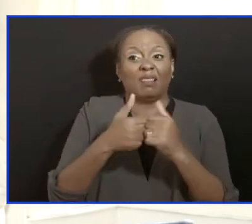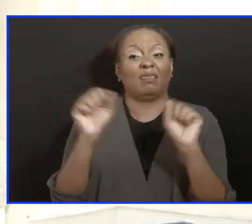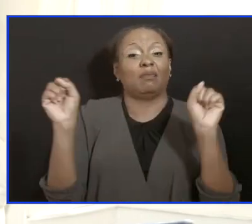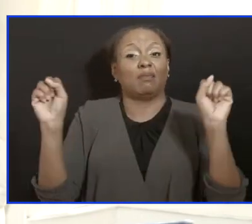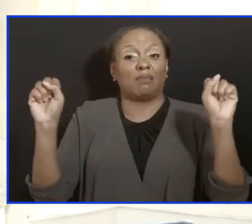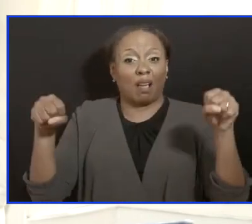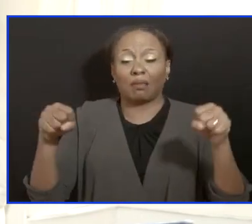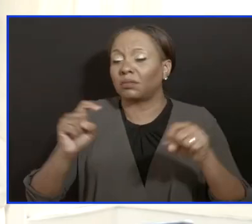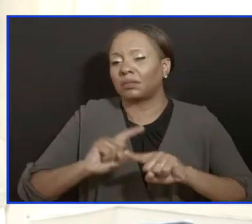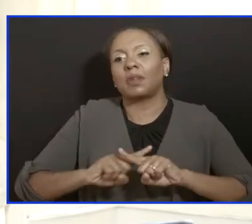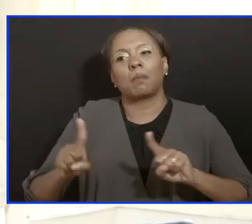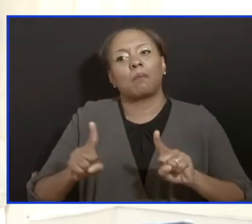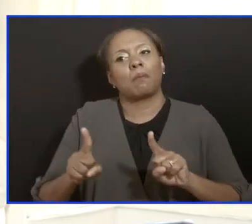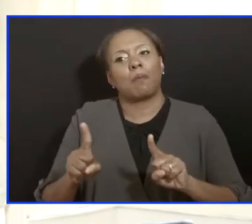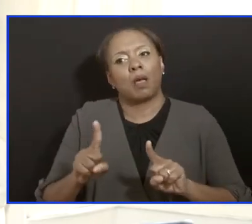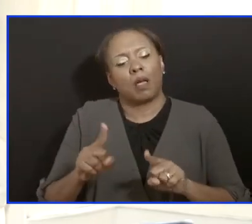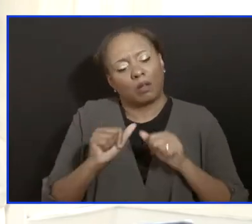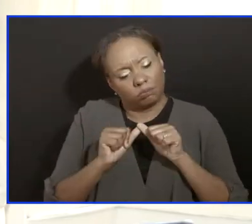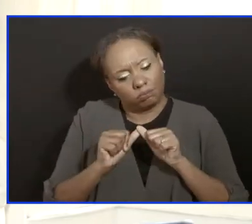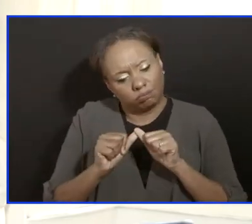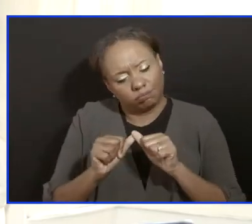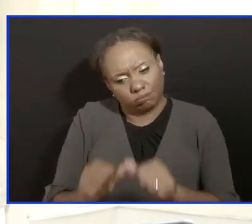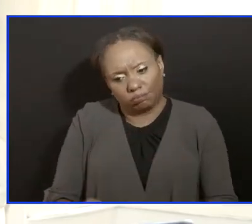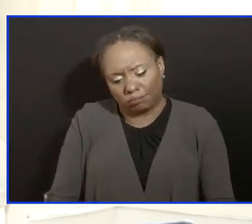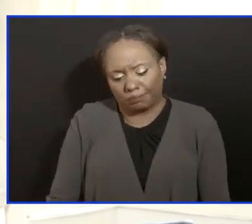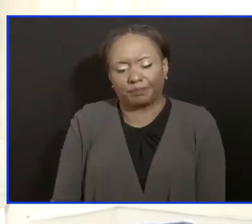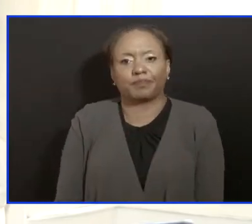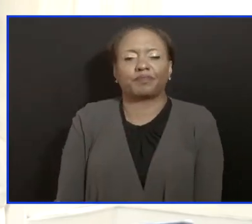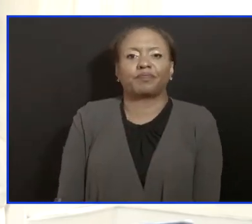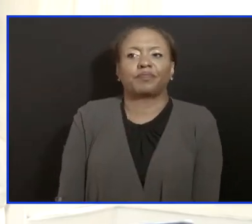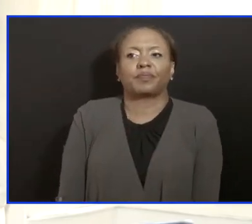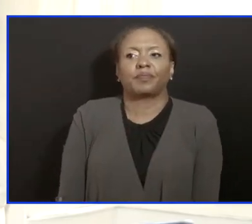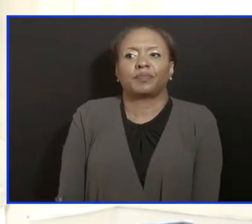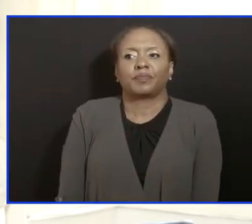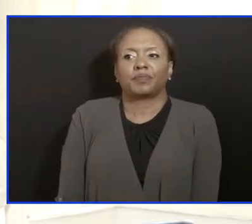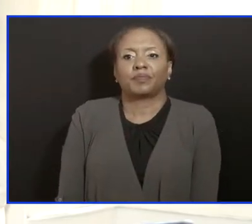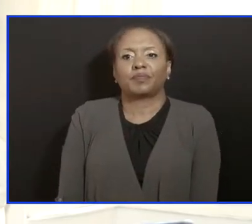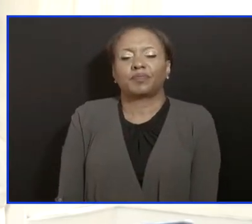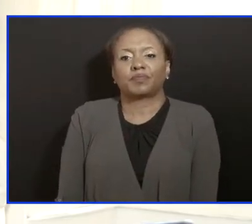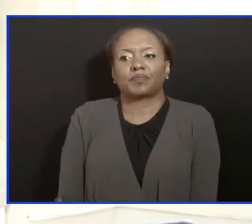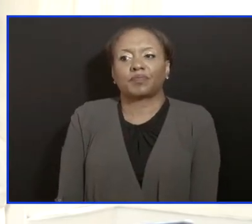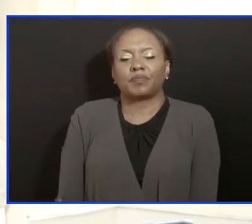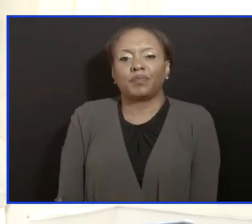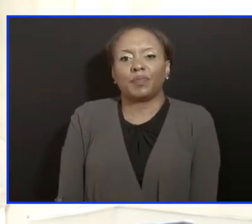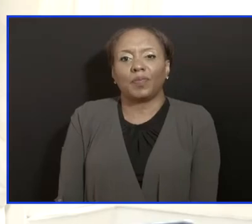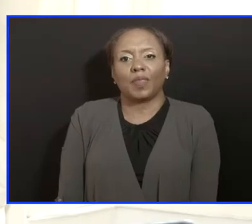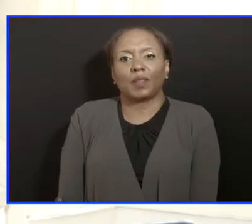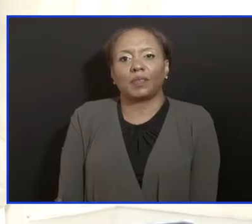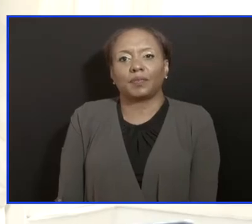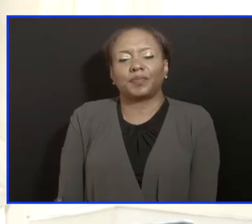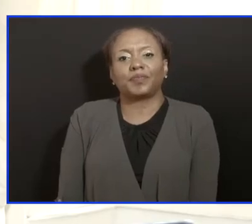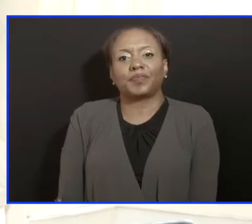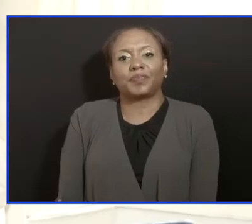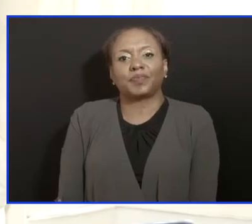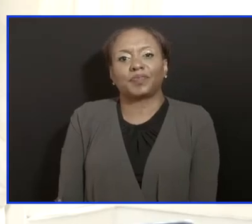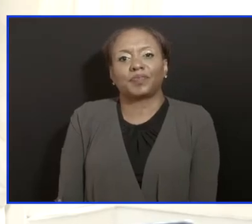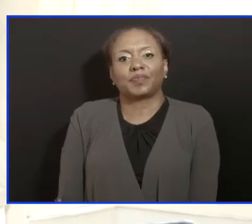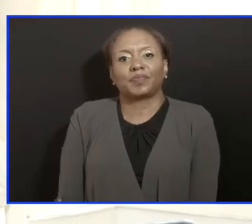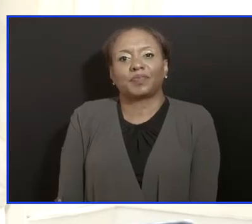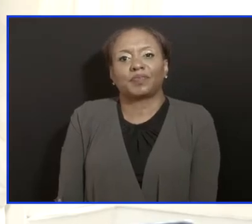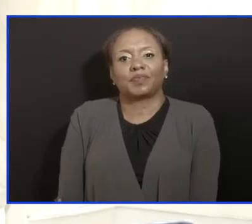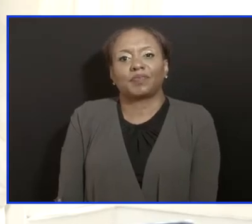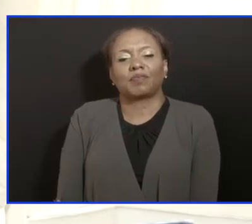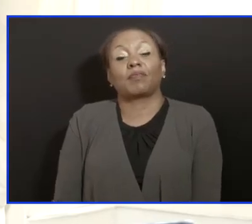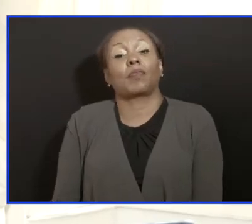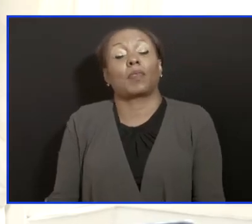we are faced with on a daily basis. I want to assure Barbadians that I have a strong, tenacious, young